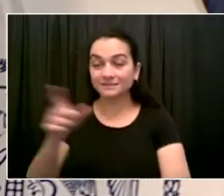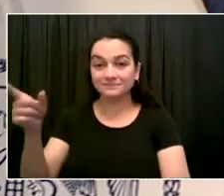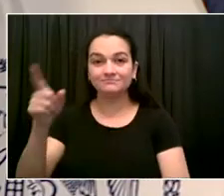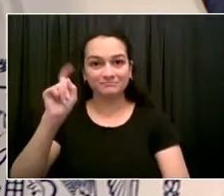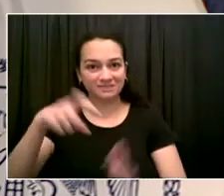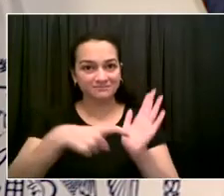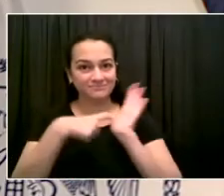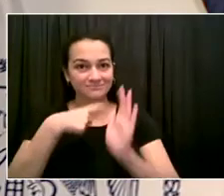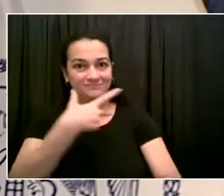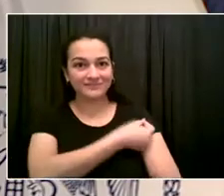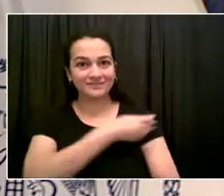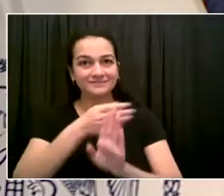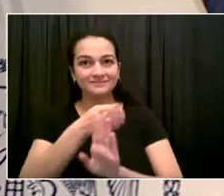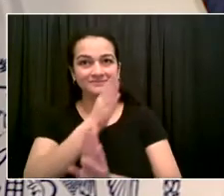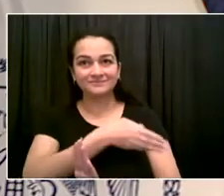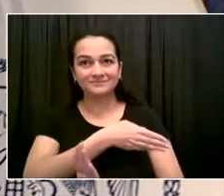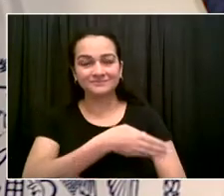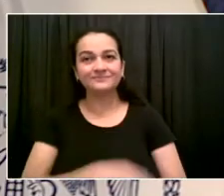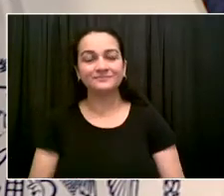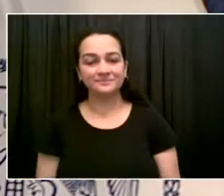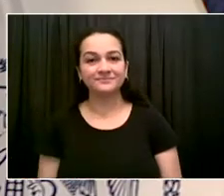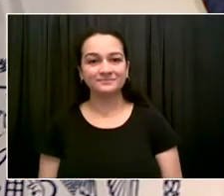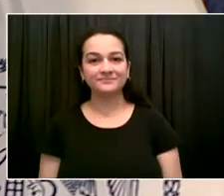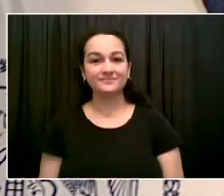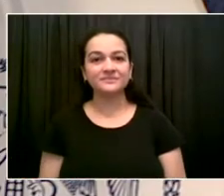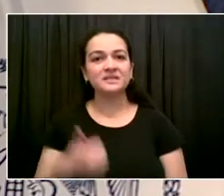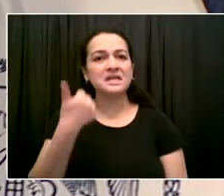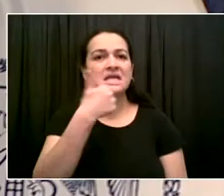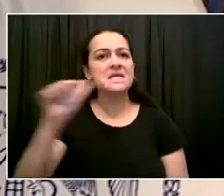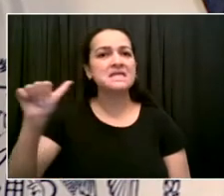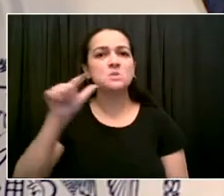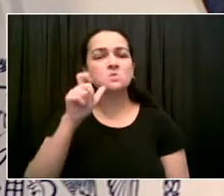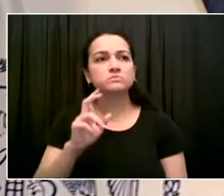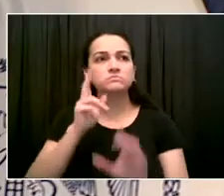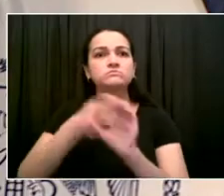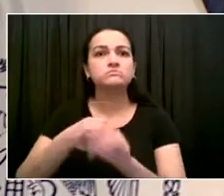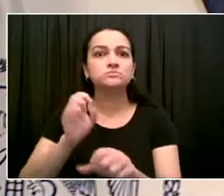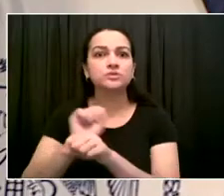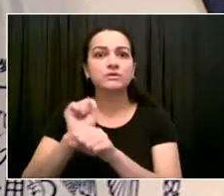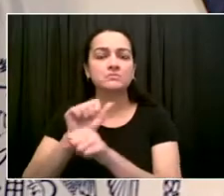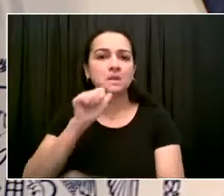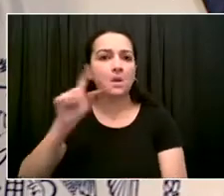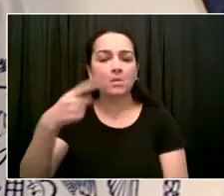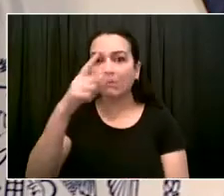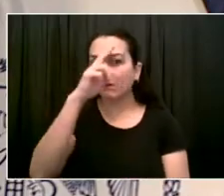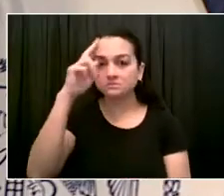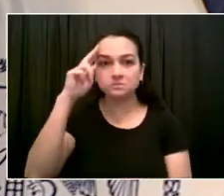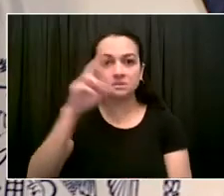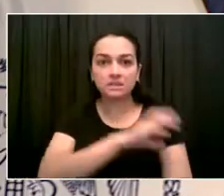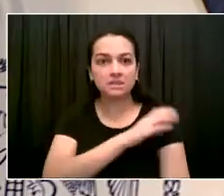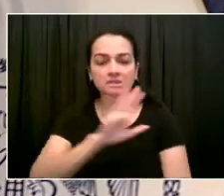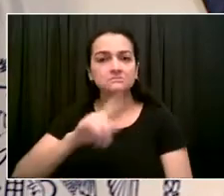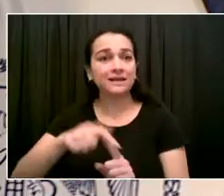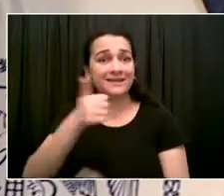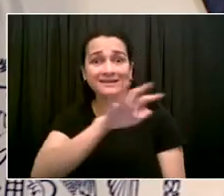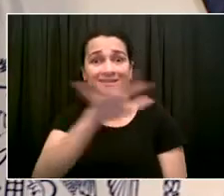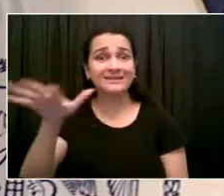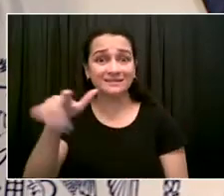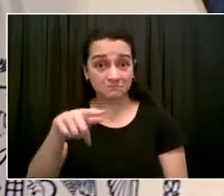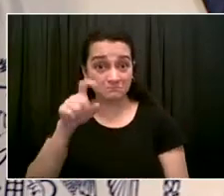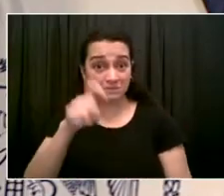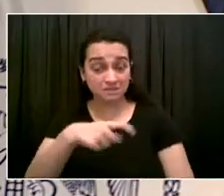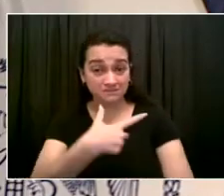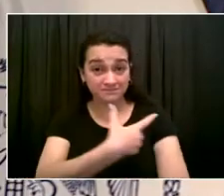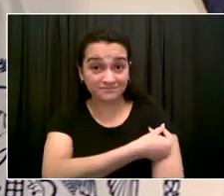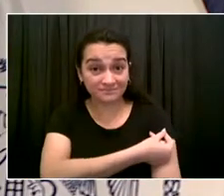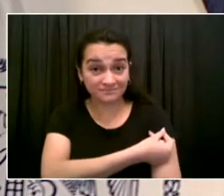significant amount, negligible amount of people we're talking about? I certainly would not say negligible. mean, our whole